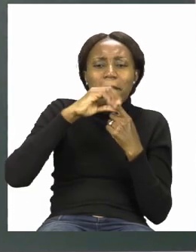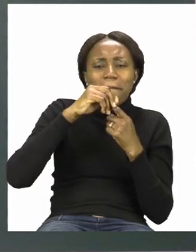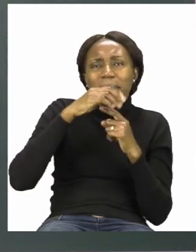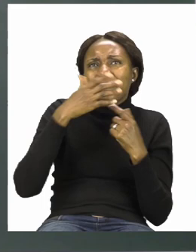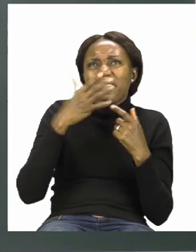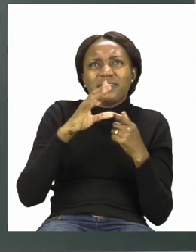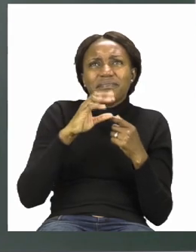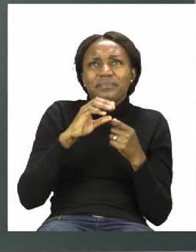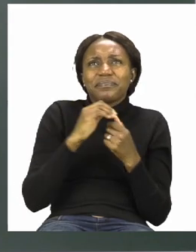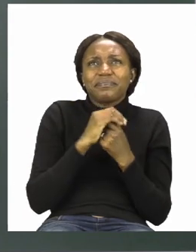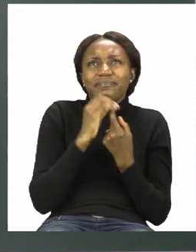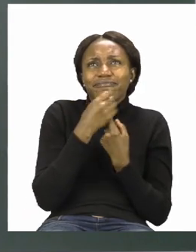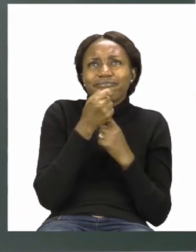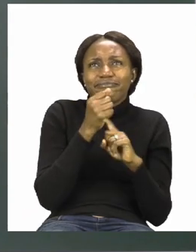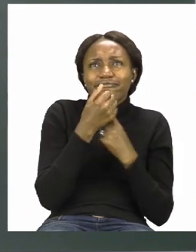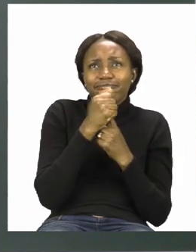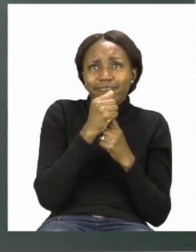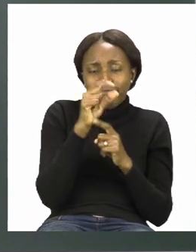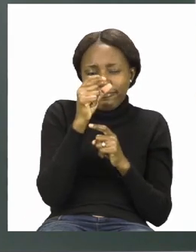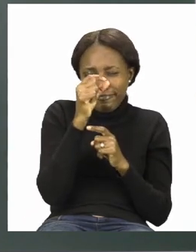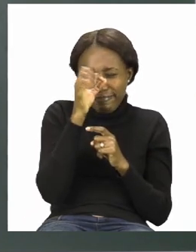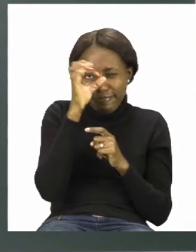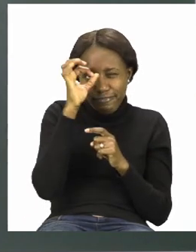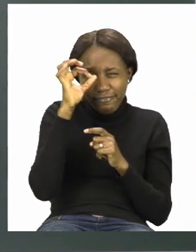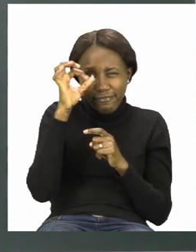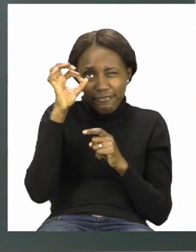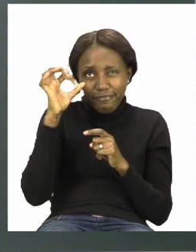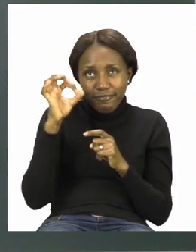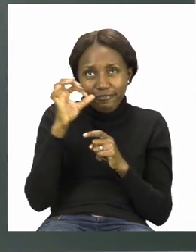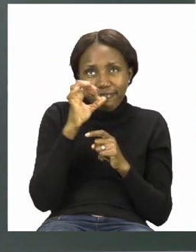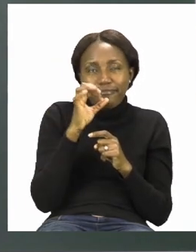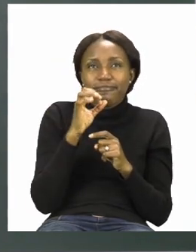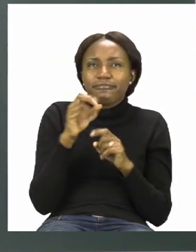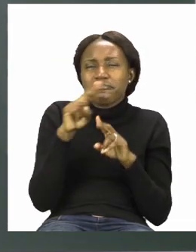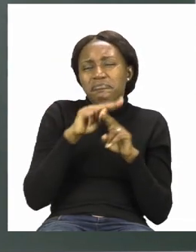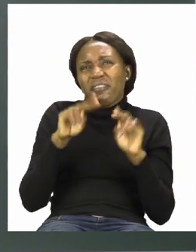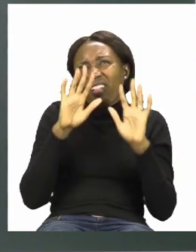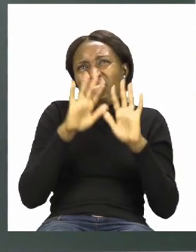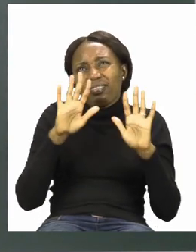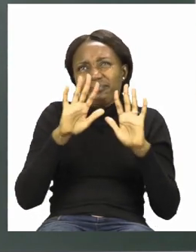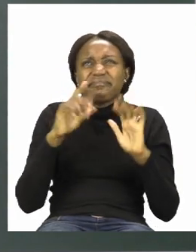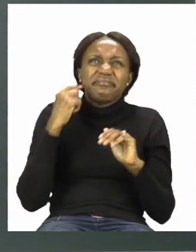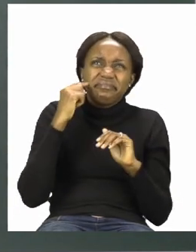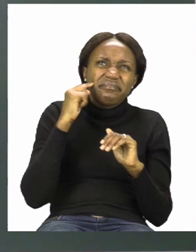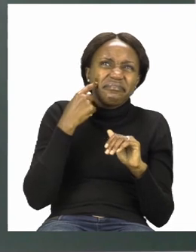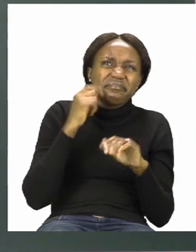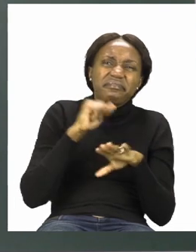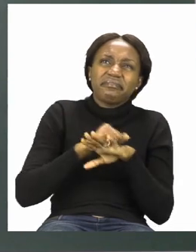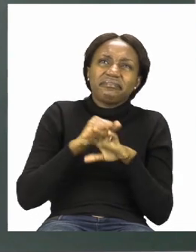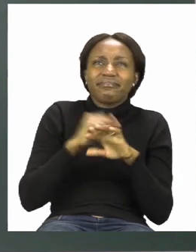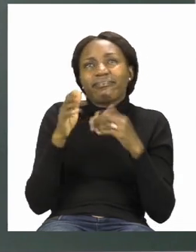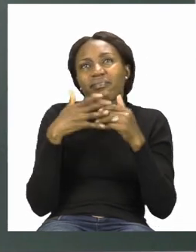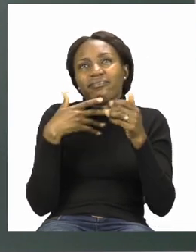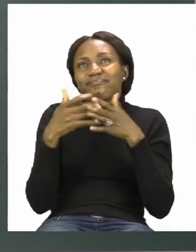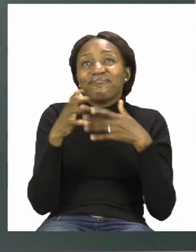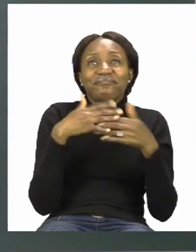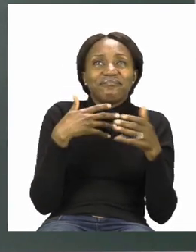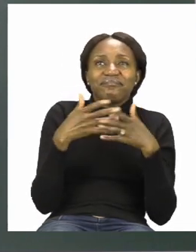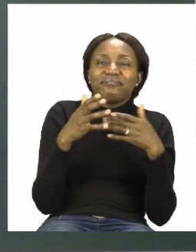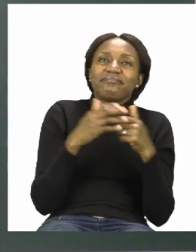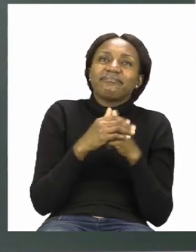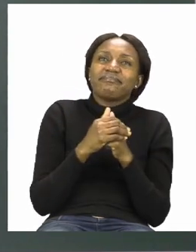you can make your own counters you can use sweets you can use crayons you can use stones just make sure that they are safe